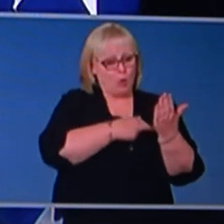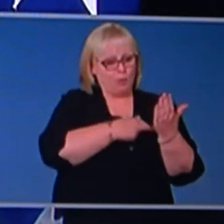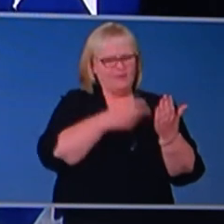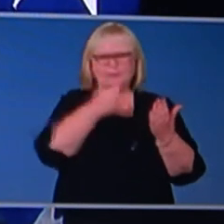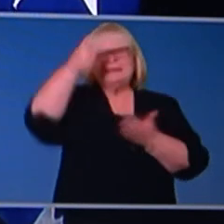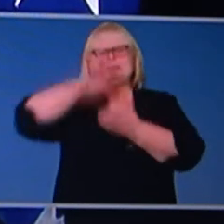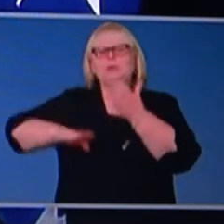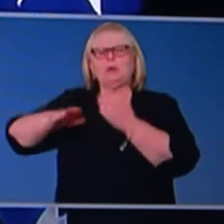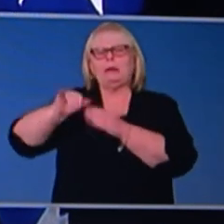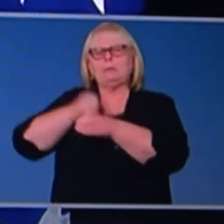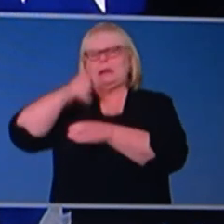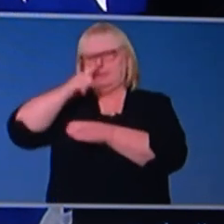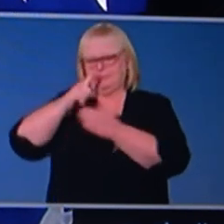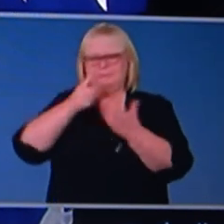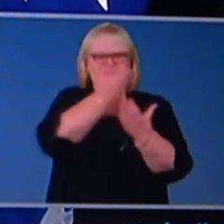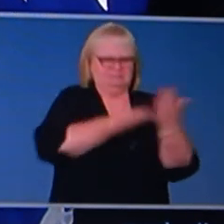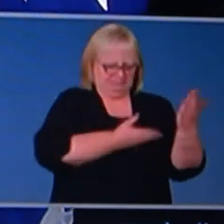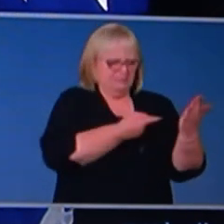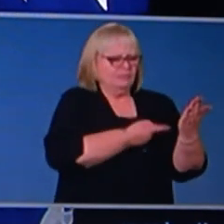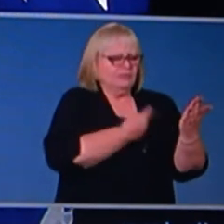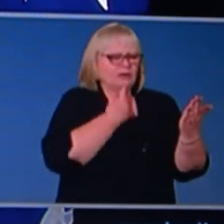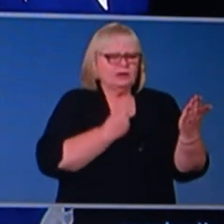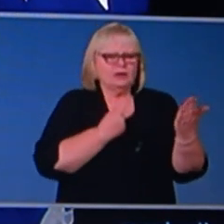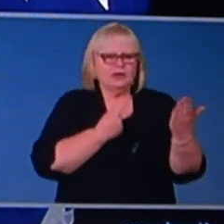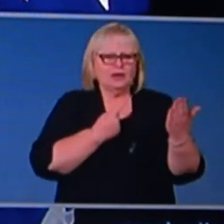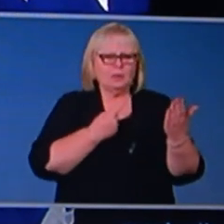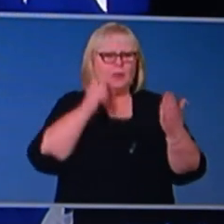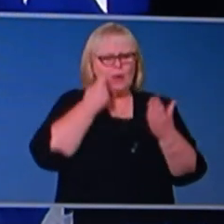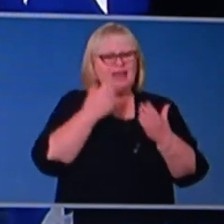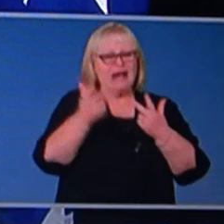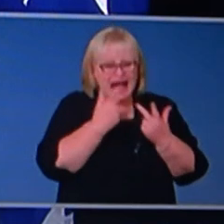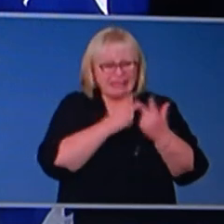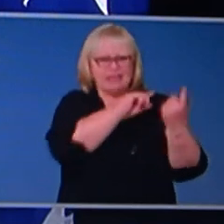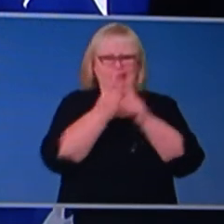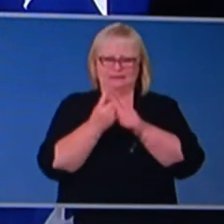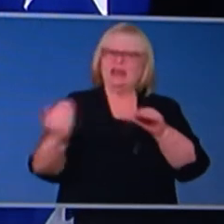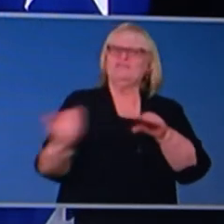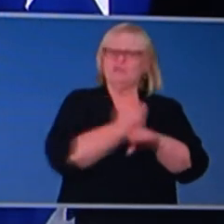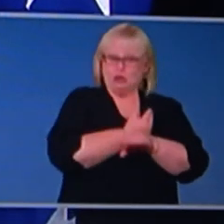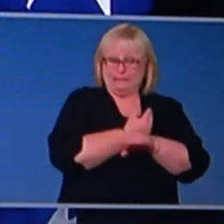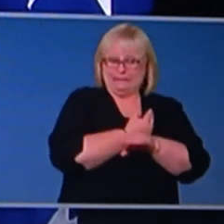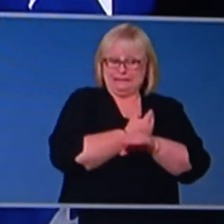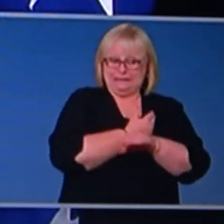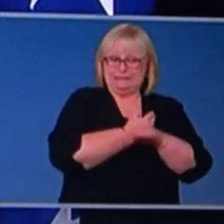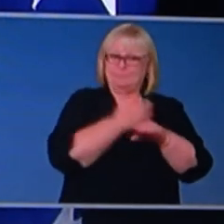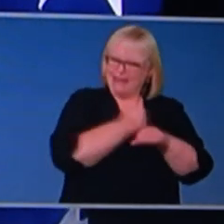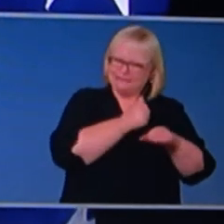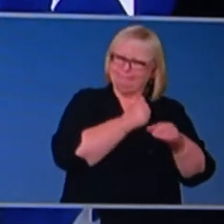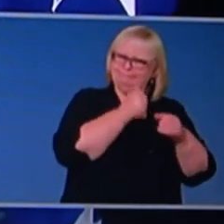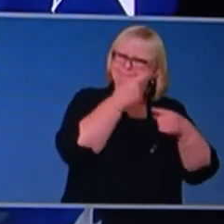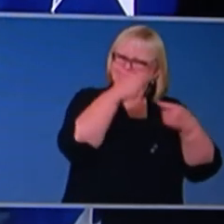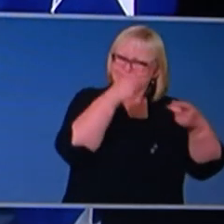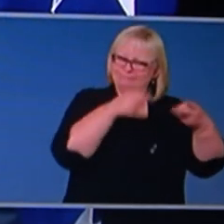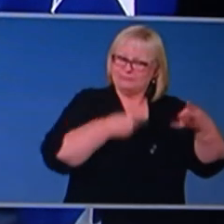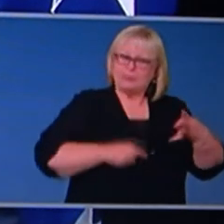medical panel, a series of conditions precedent that needed to be satisfied in order to go forward with